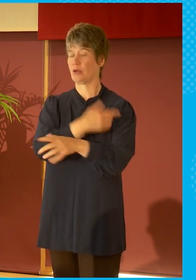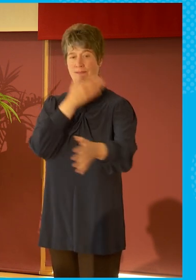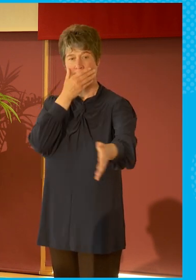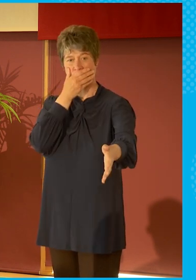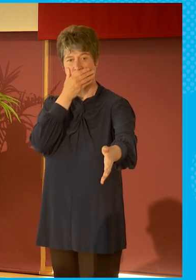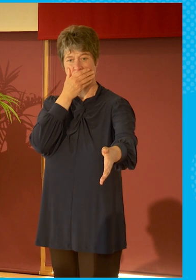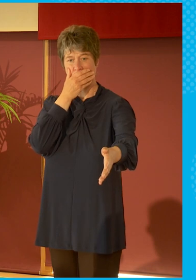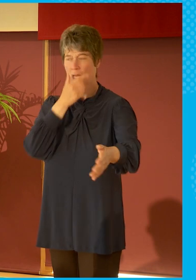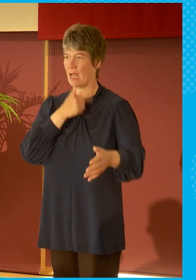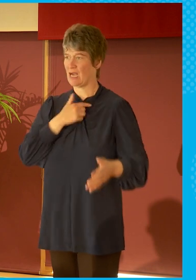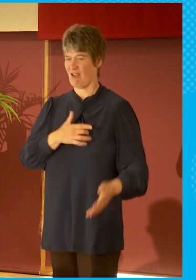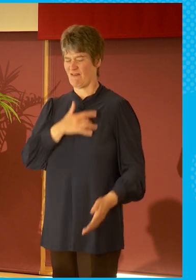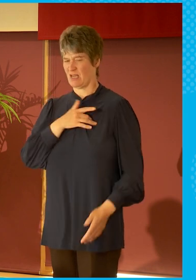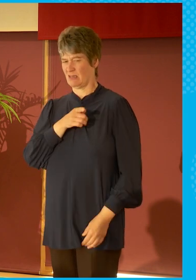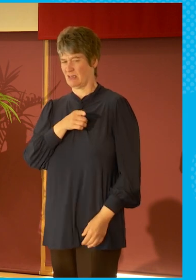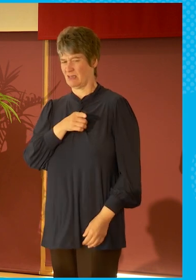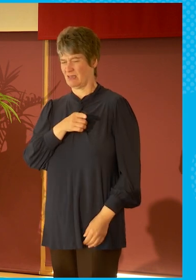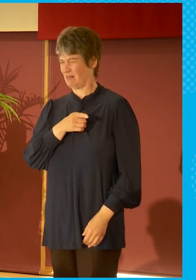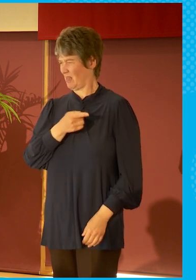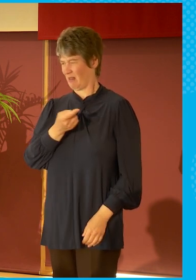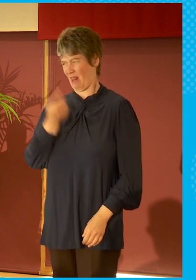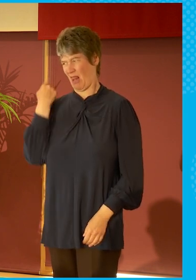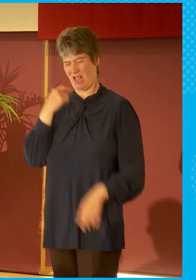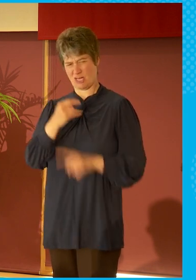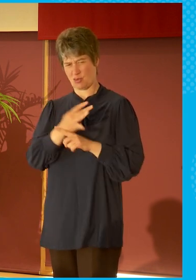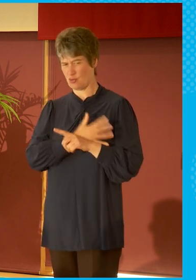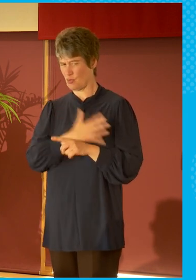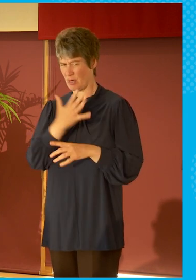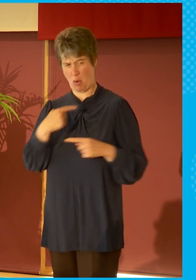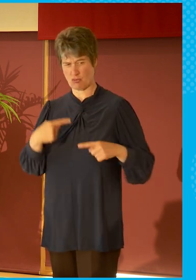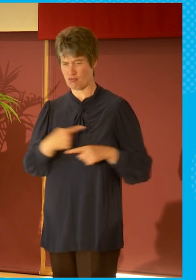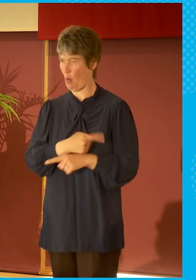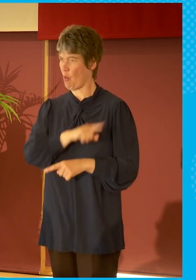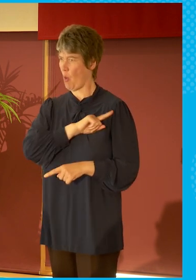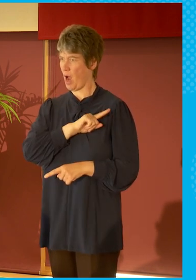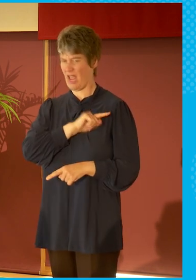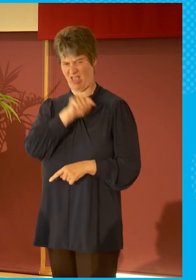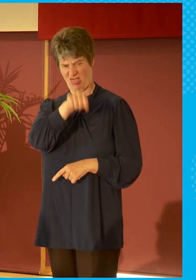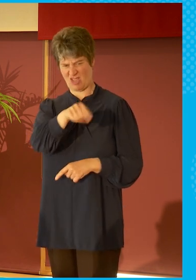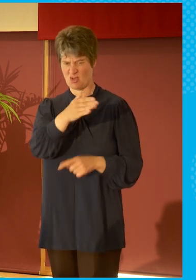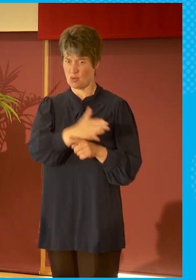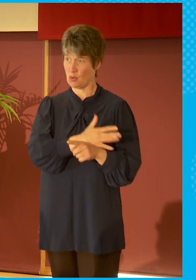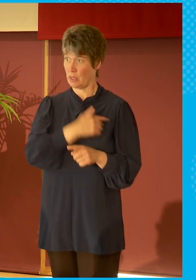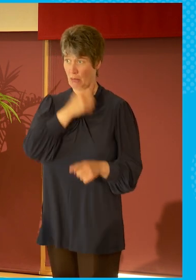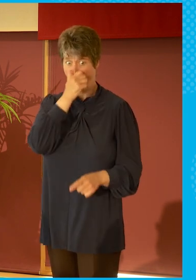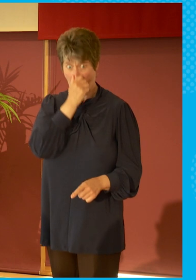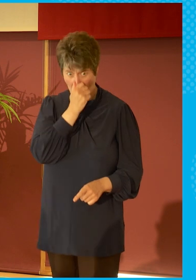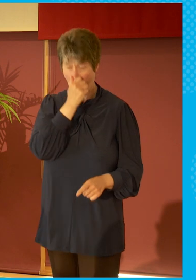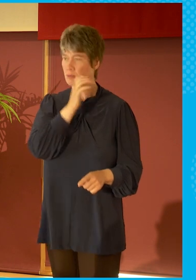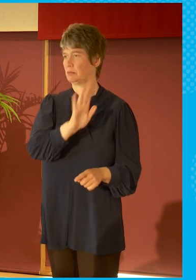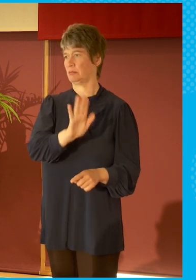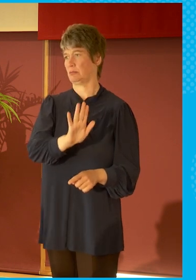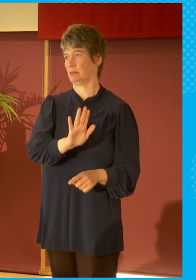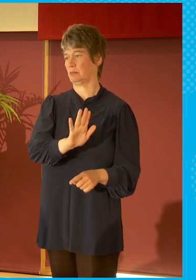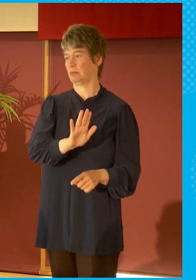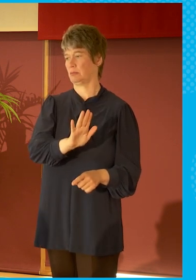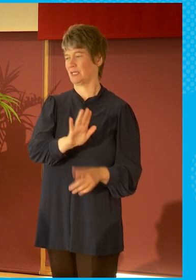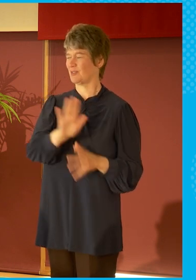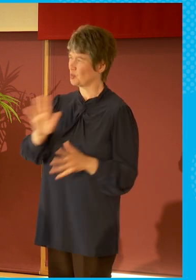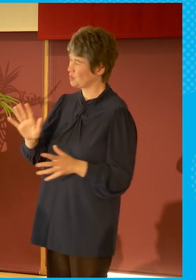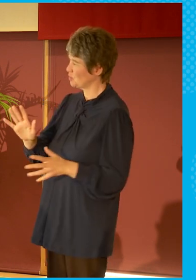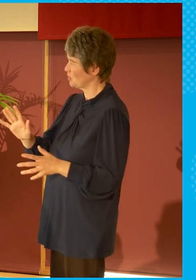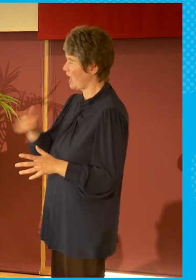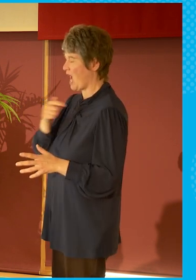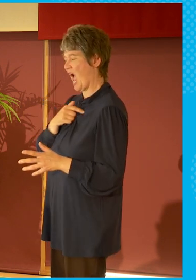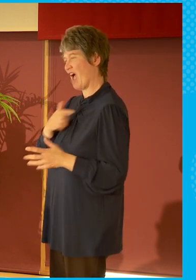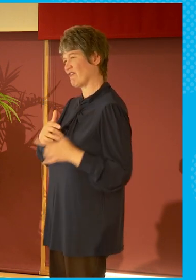trust that last story, so why should I continue to trust this, this channel? So that's my take on it. Wouldn't you rather speak,